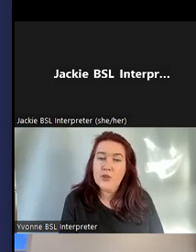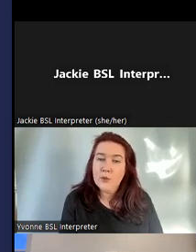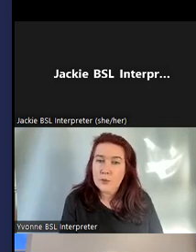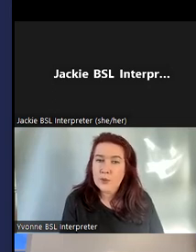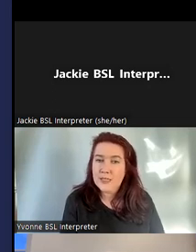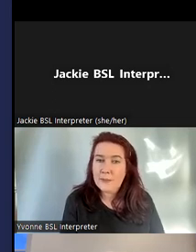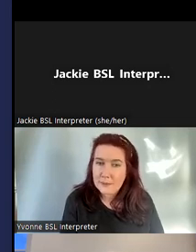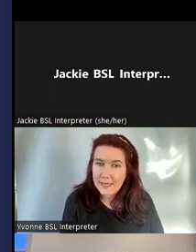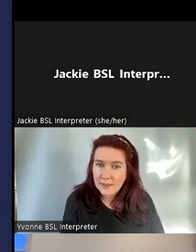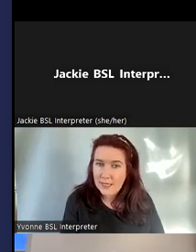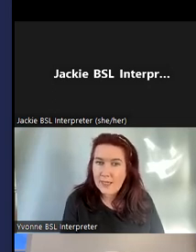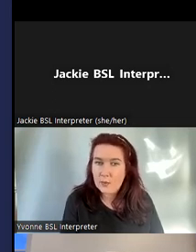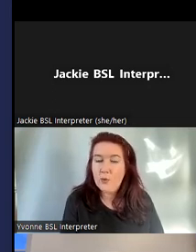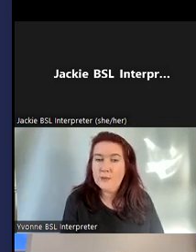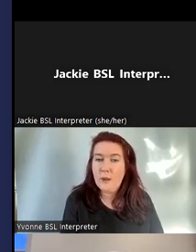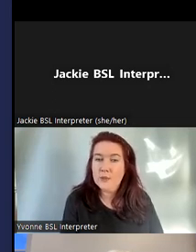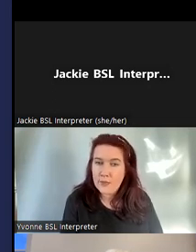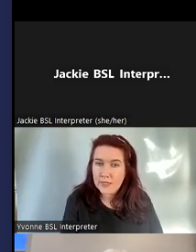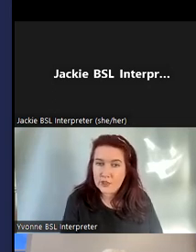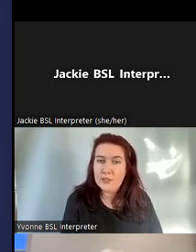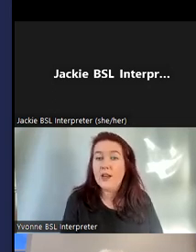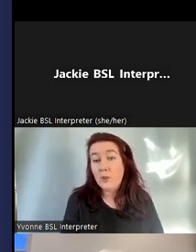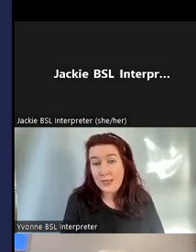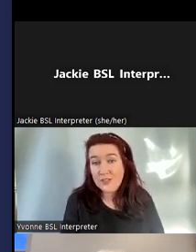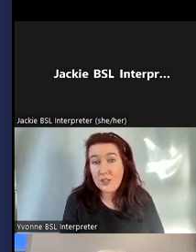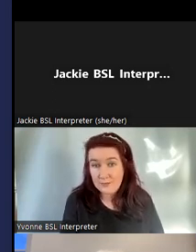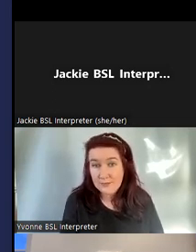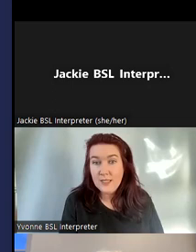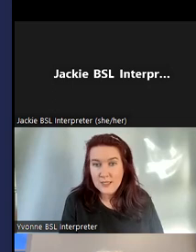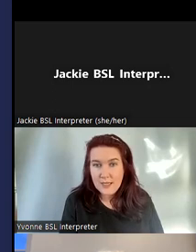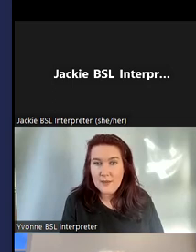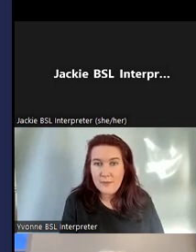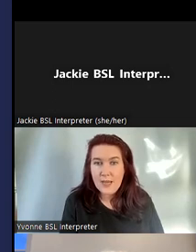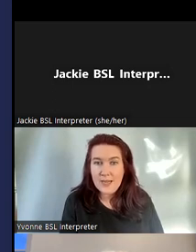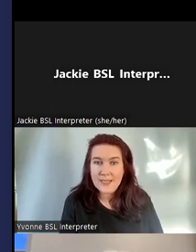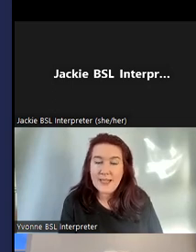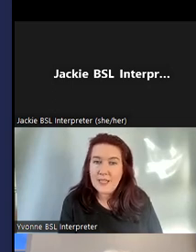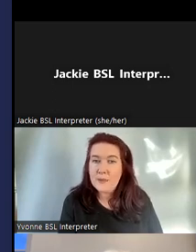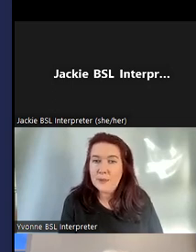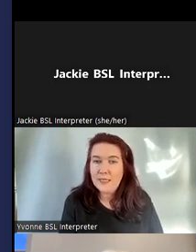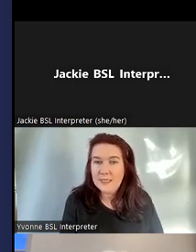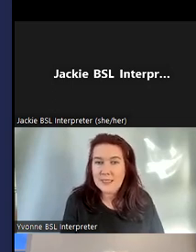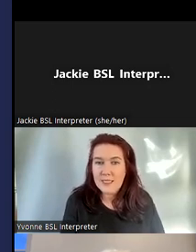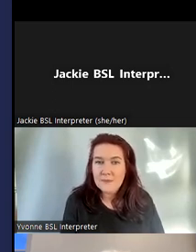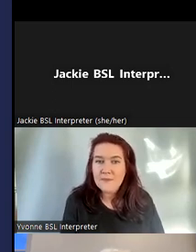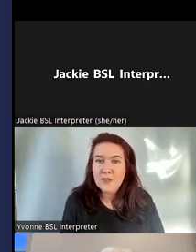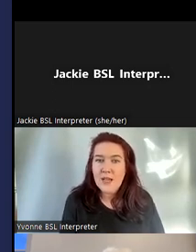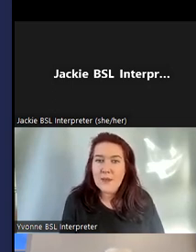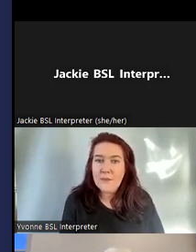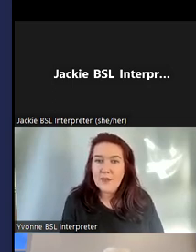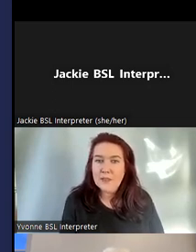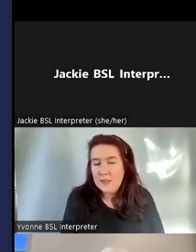we've got two more books in the pipeline and we're hoping to publish one this year and one next year and again deaf people like to see